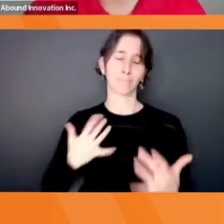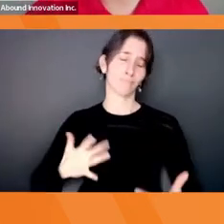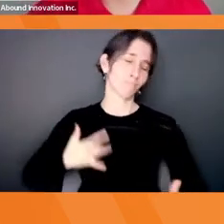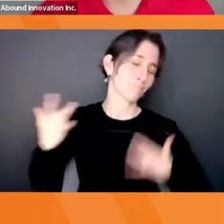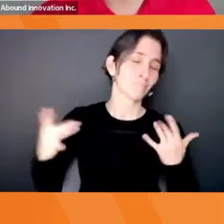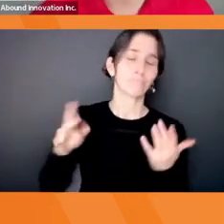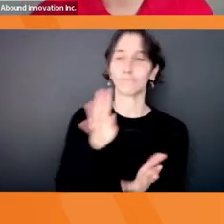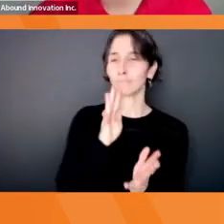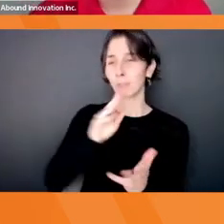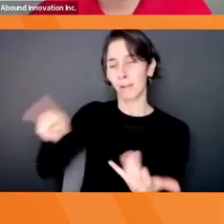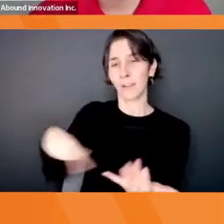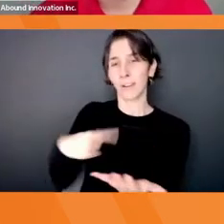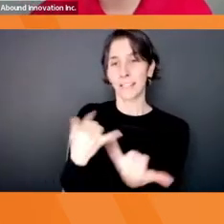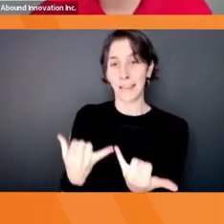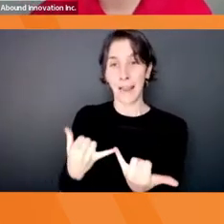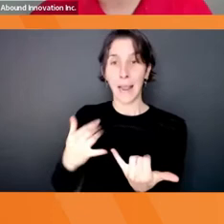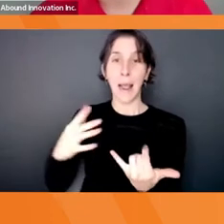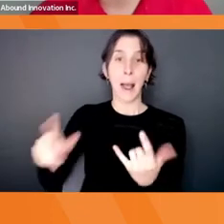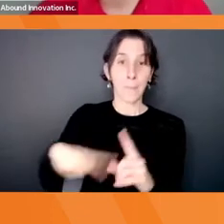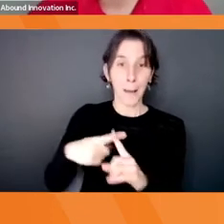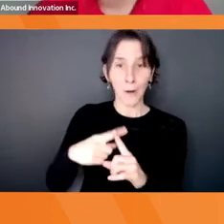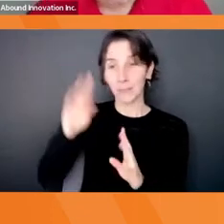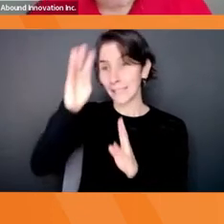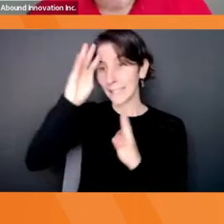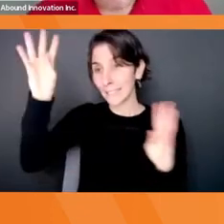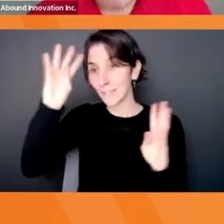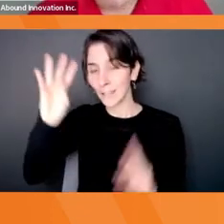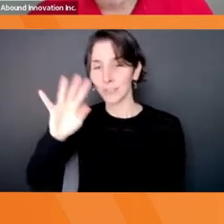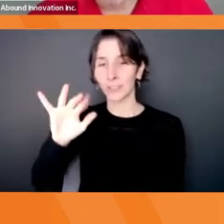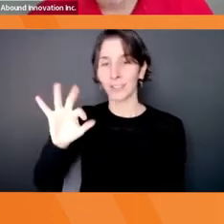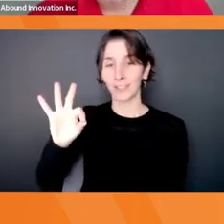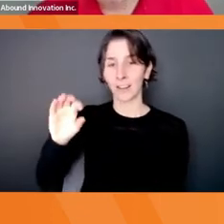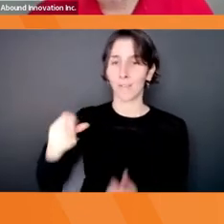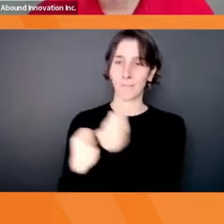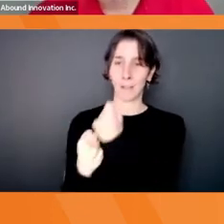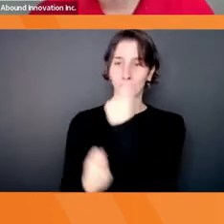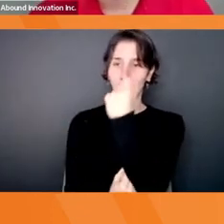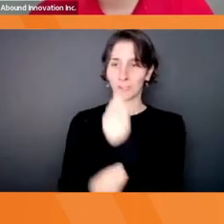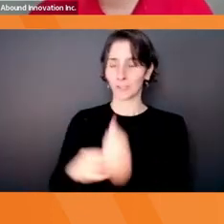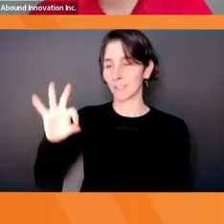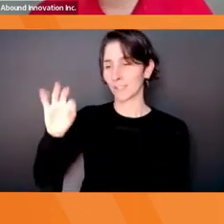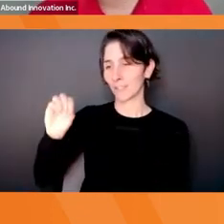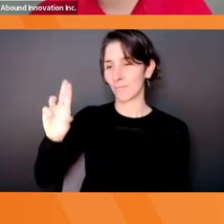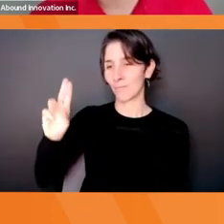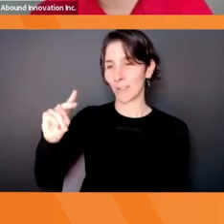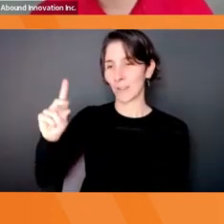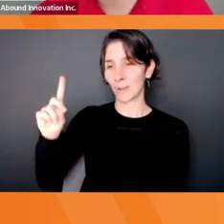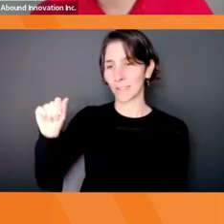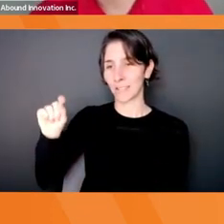Innovation Foundation. So let me share my screen. So make sure this is all good.